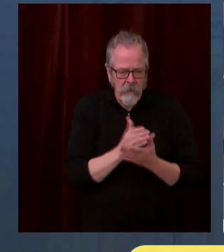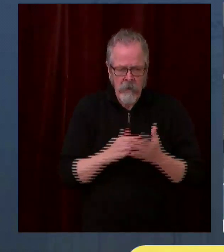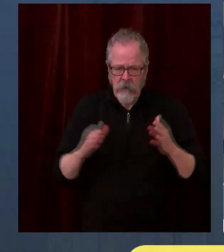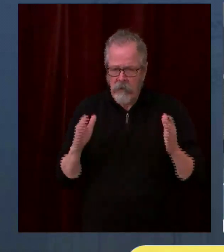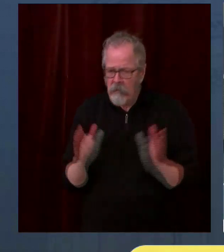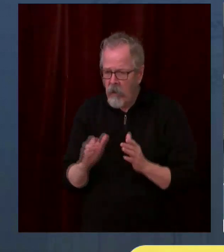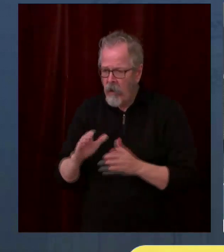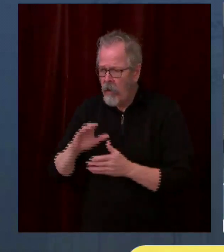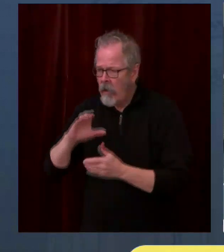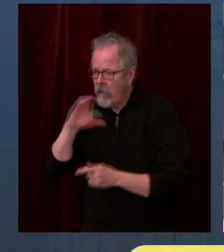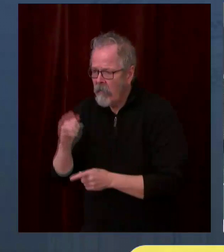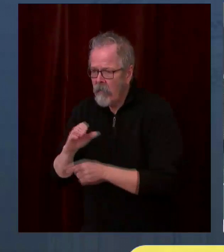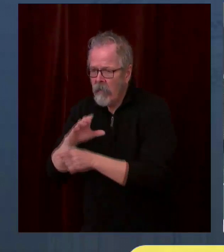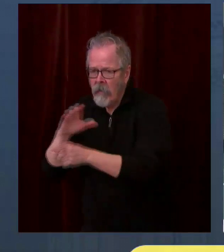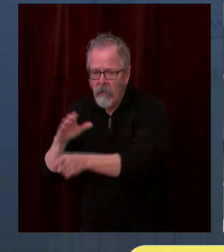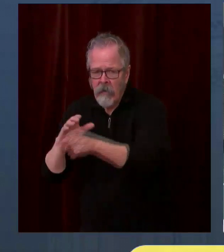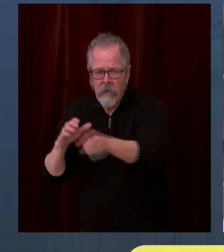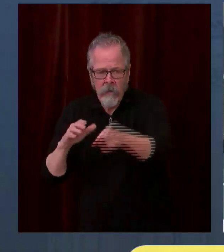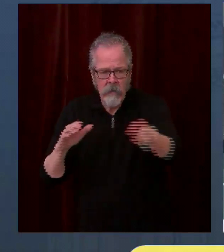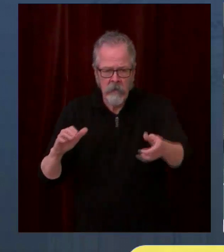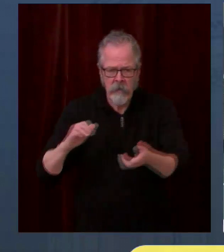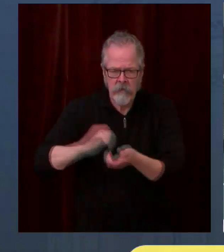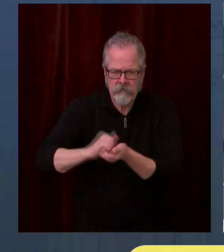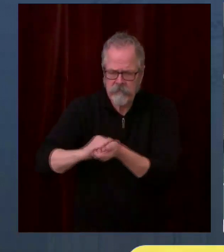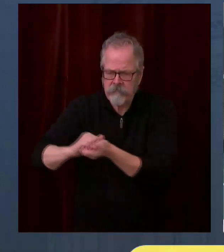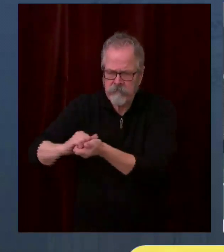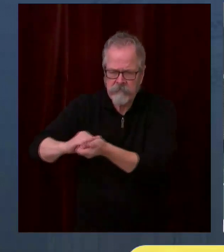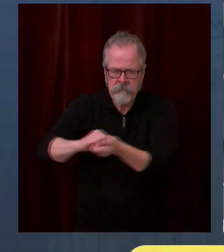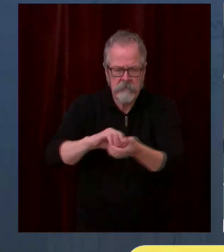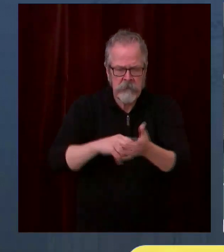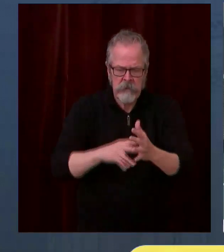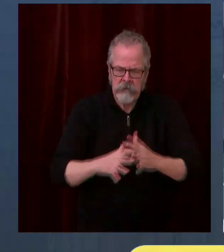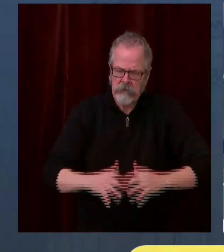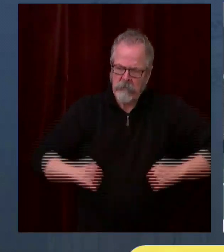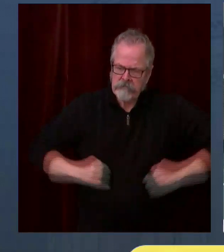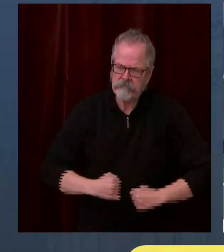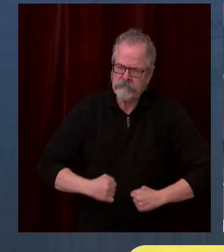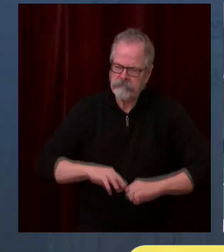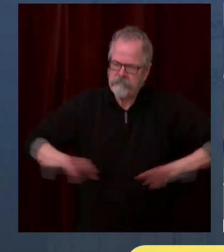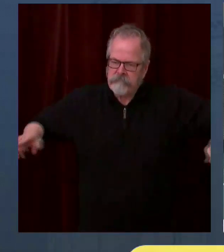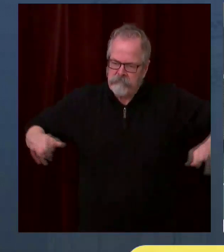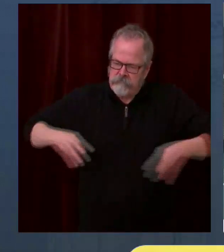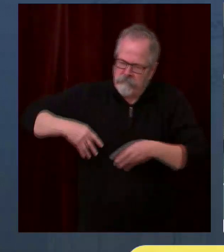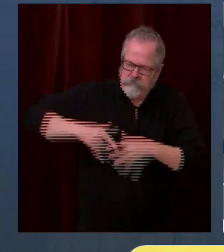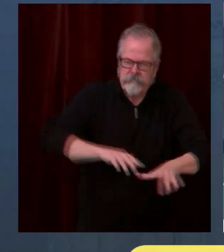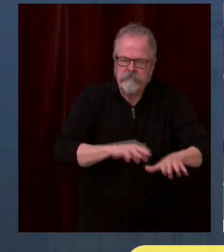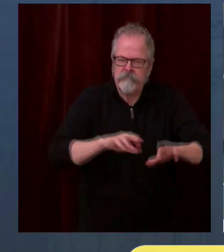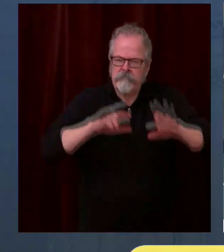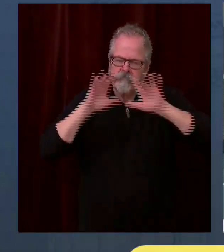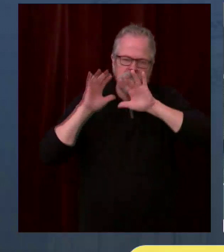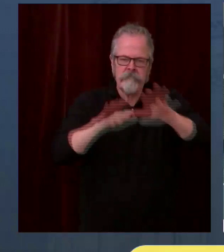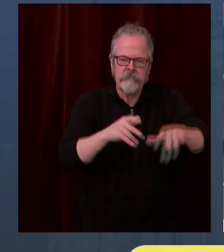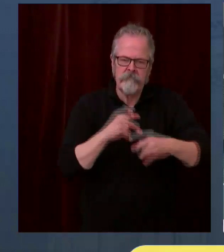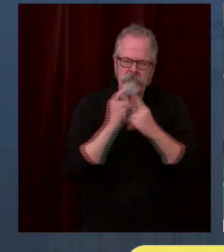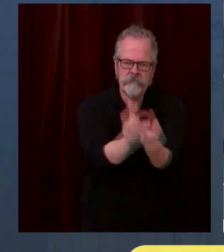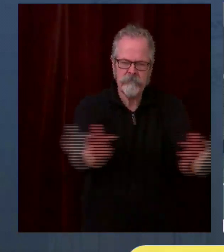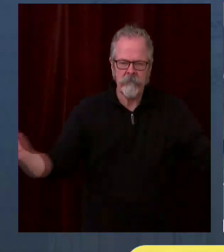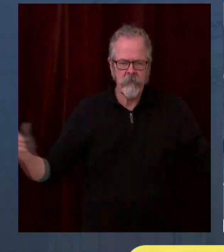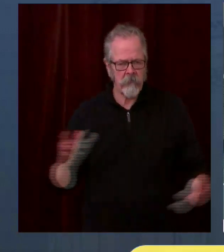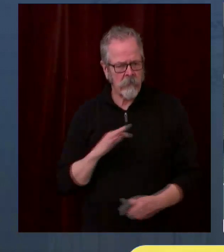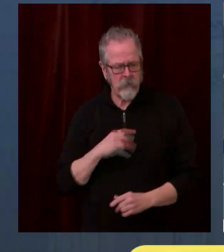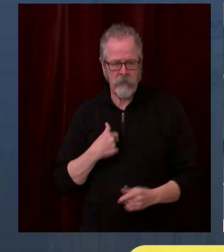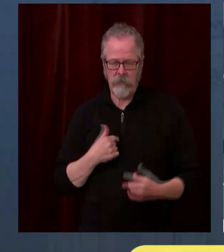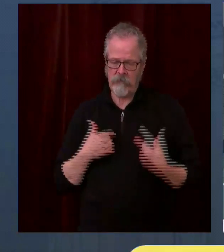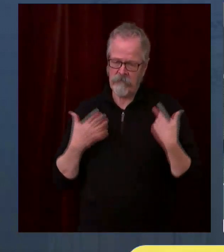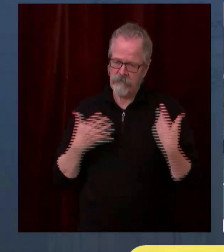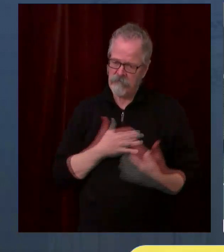across Washington. We're delighted to be a part of this. And we're delighted to build on the great collaboration that I think the